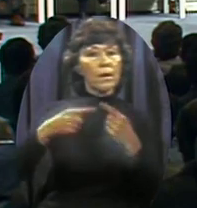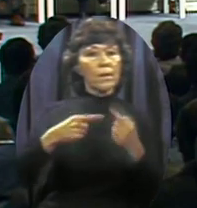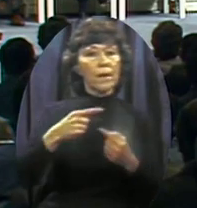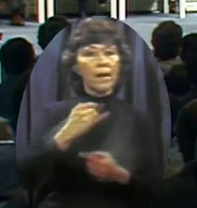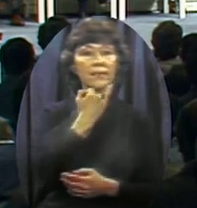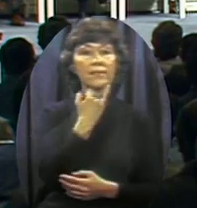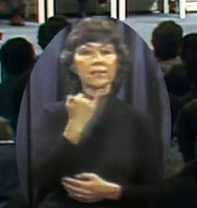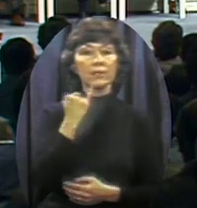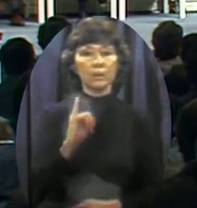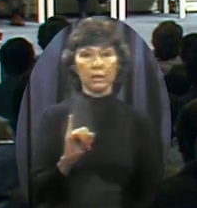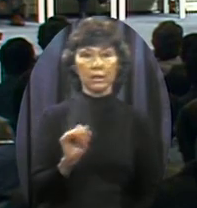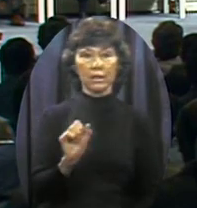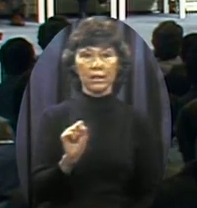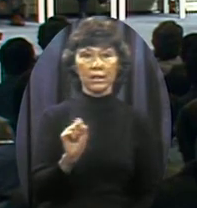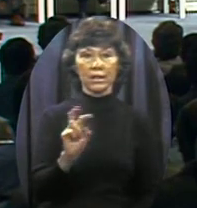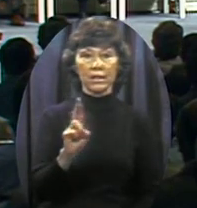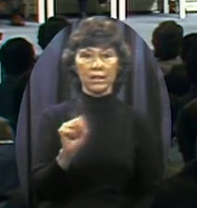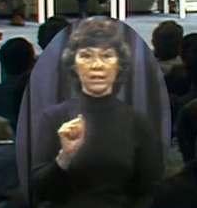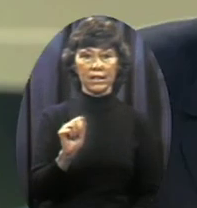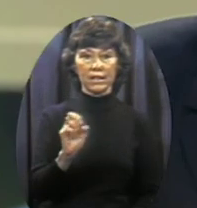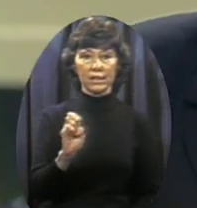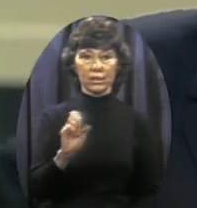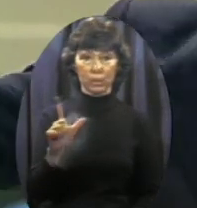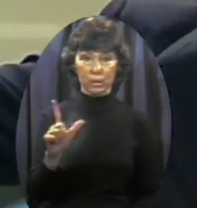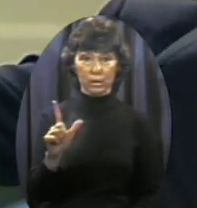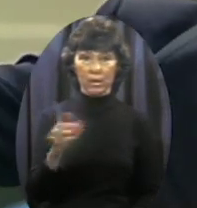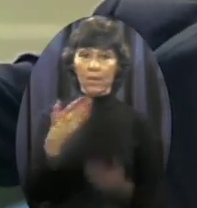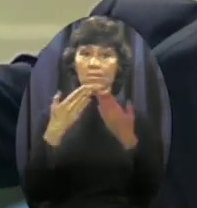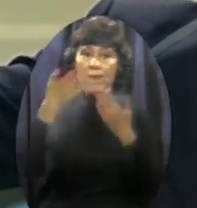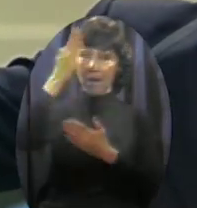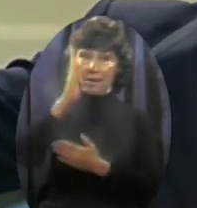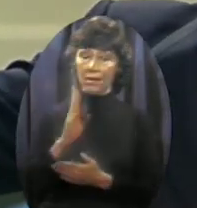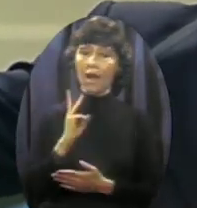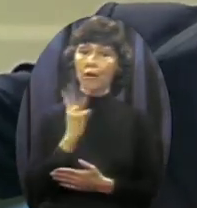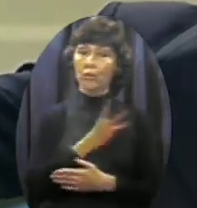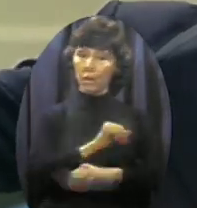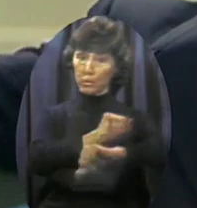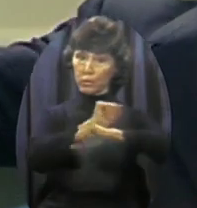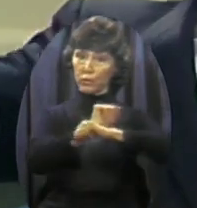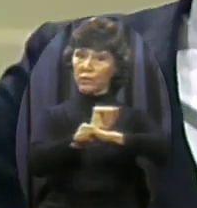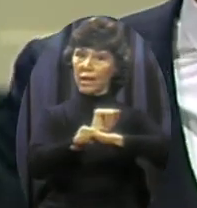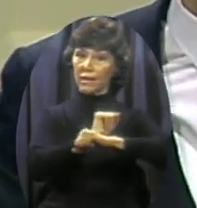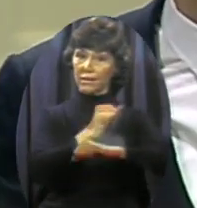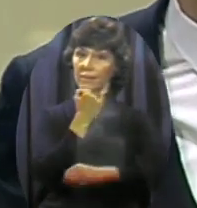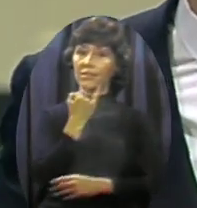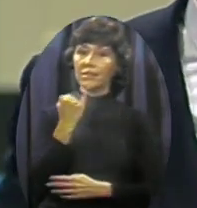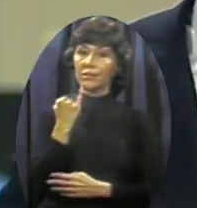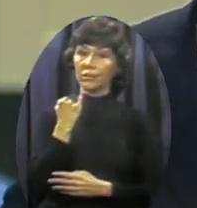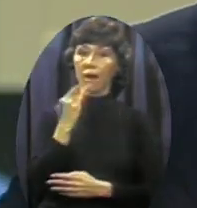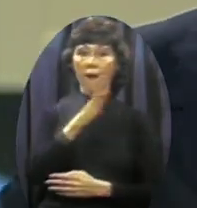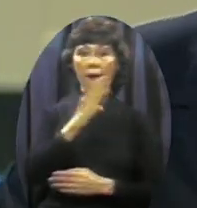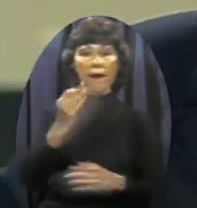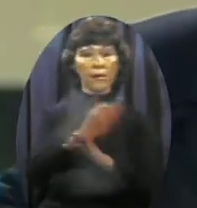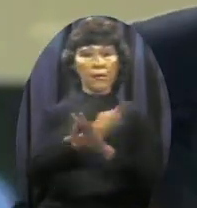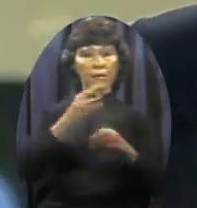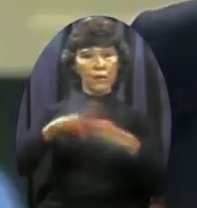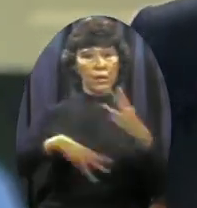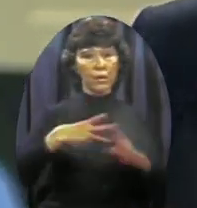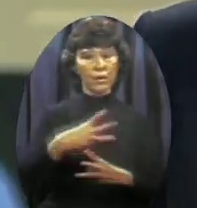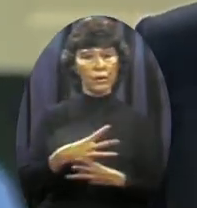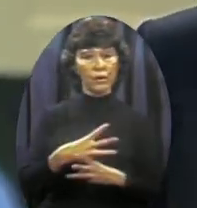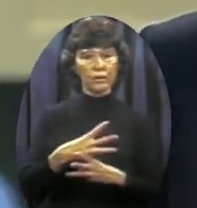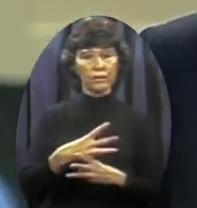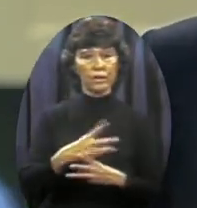And may we ever be the protector of Israel And the free world That's what the U.S. is today They talk about El